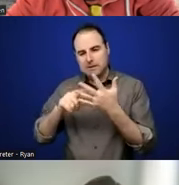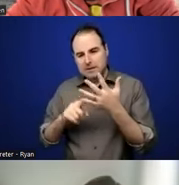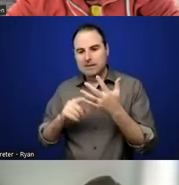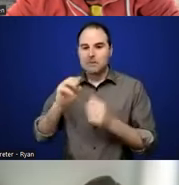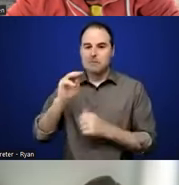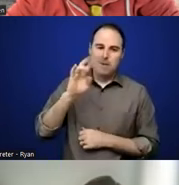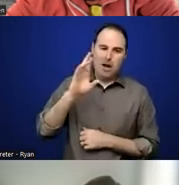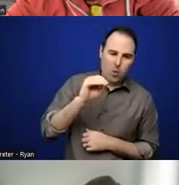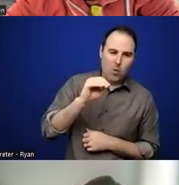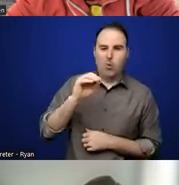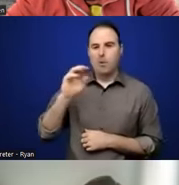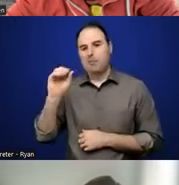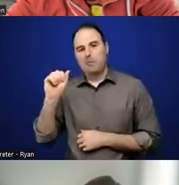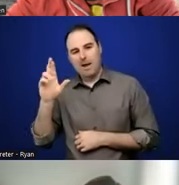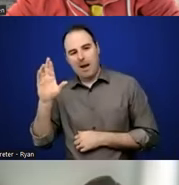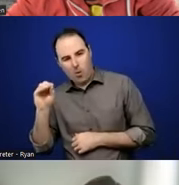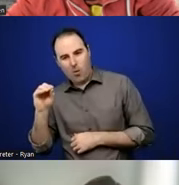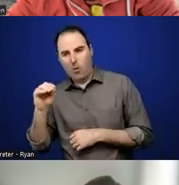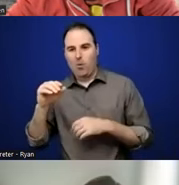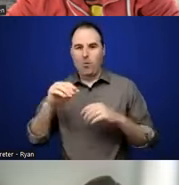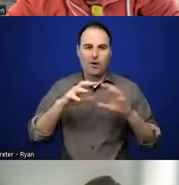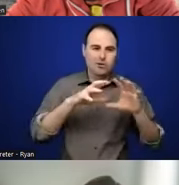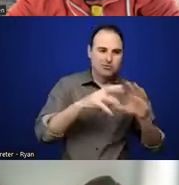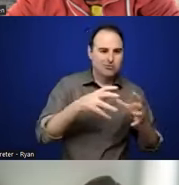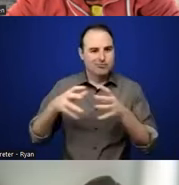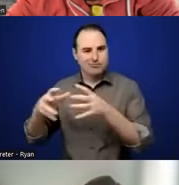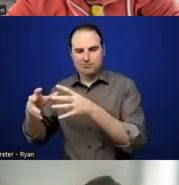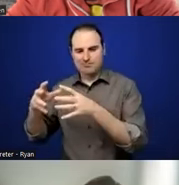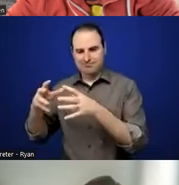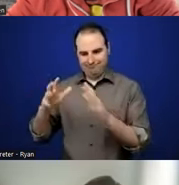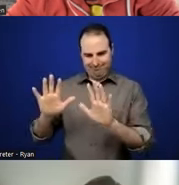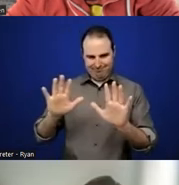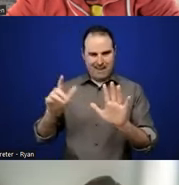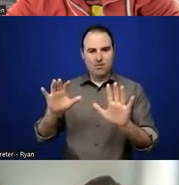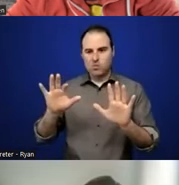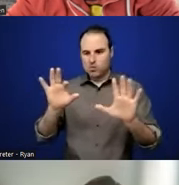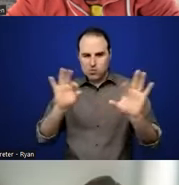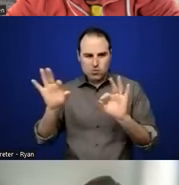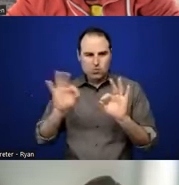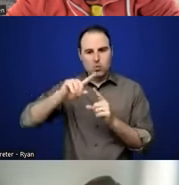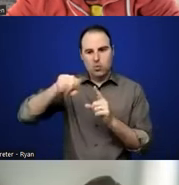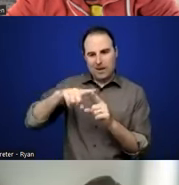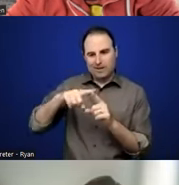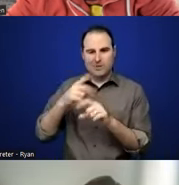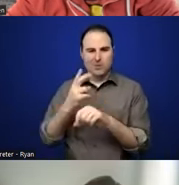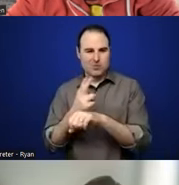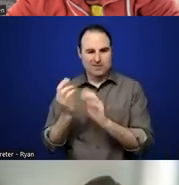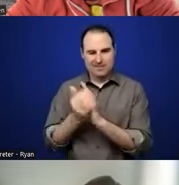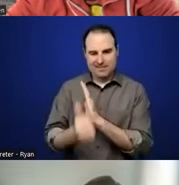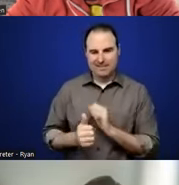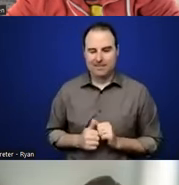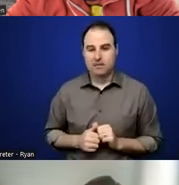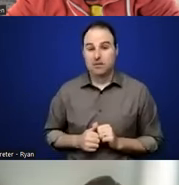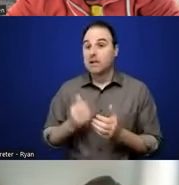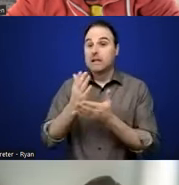groups or this, and you have all these skill sets and then you get to choose, or you need to choose when you use them, right? Because some of them you can't use